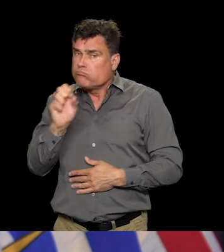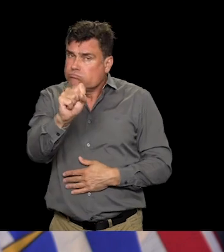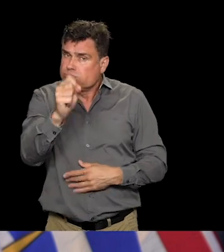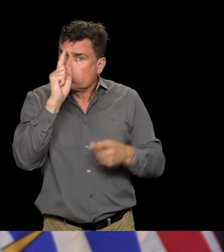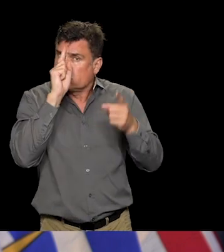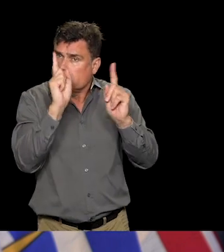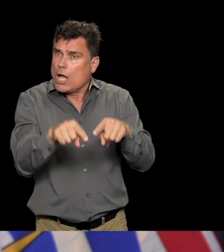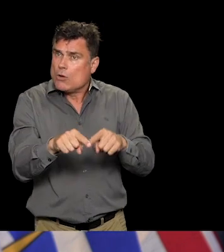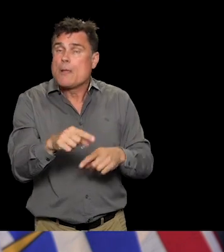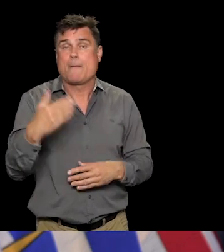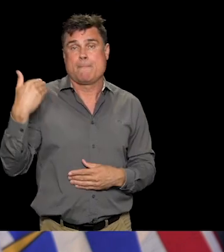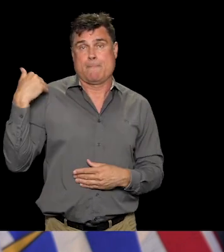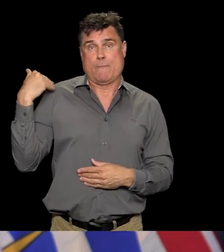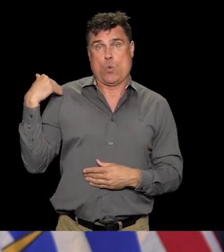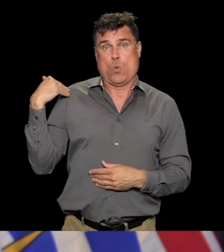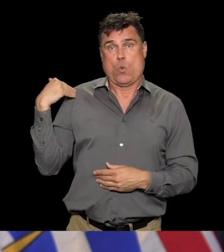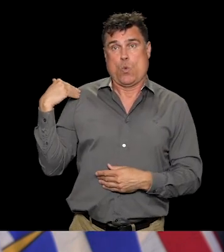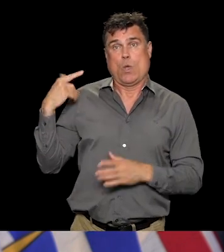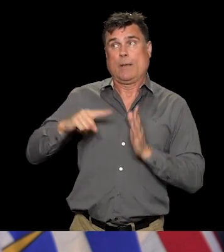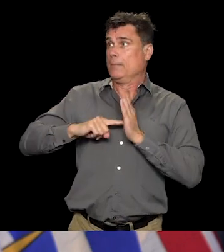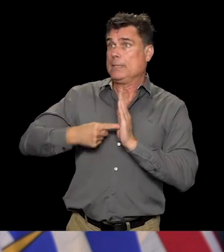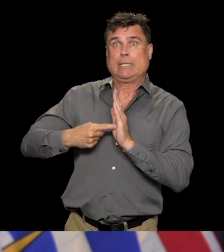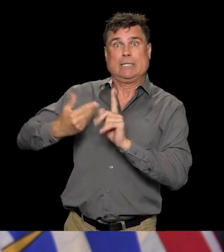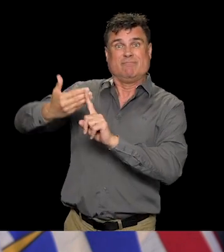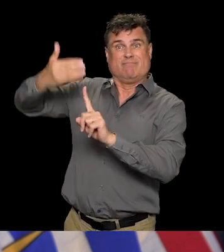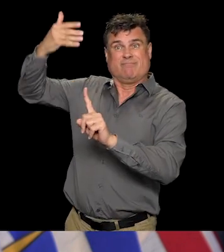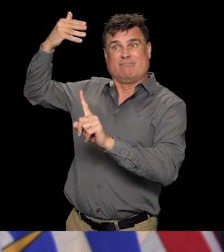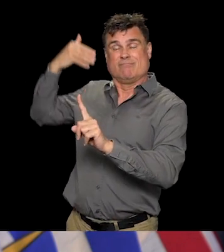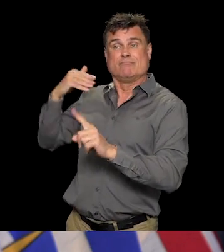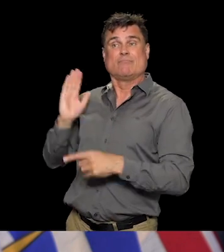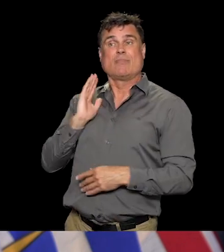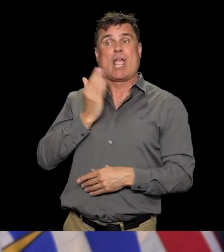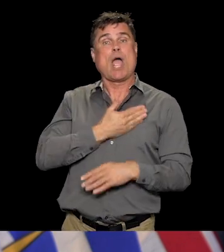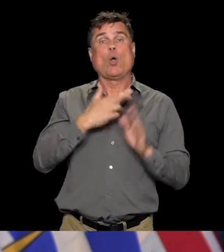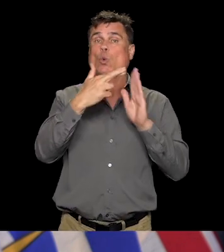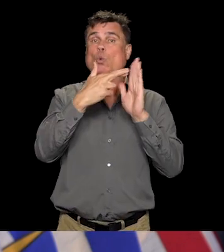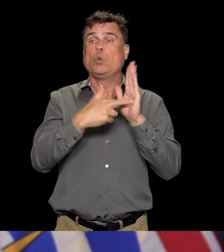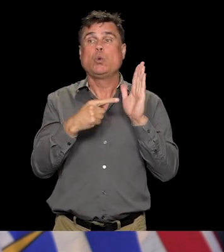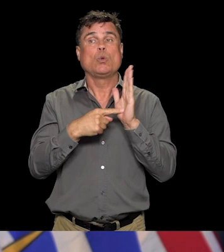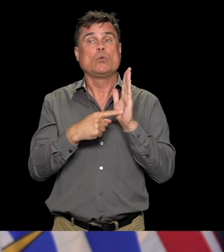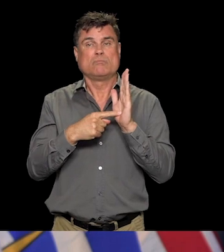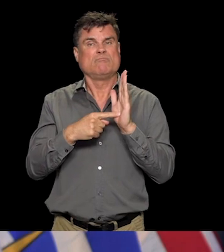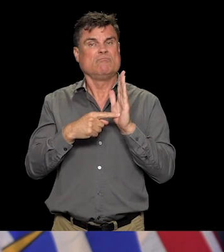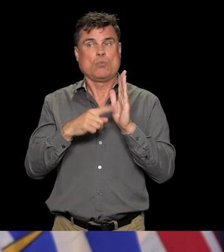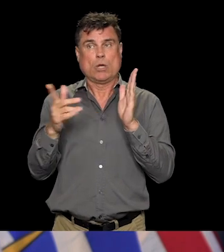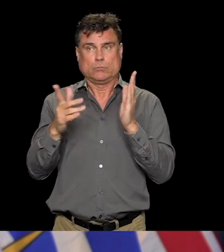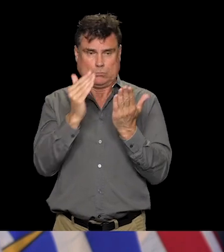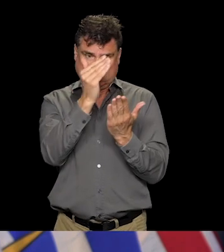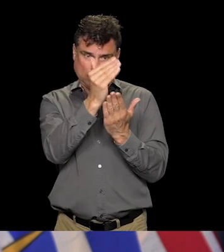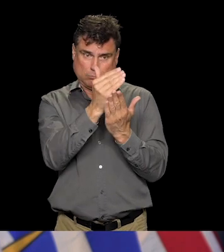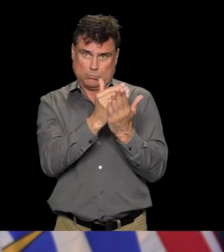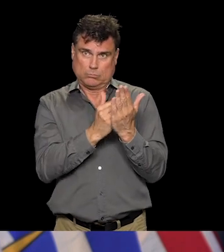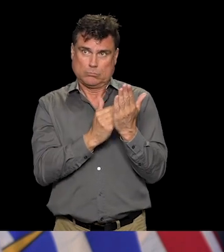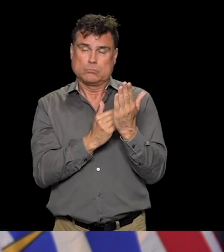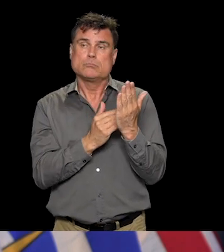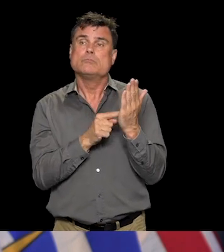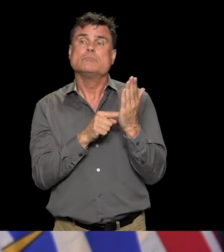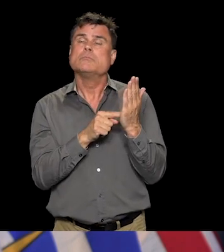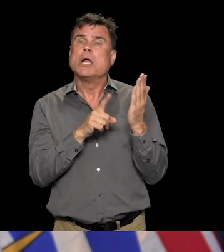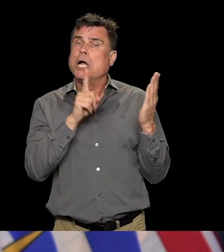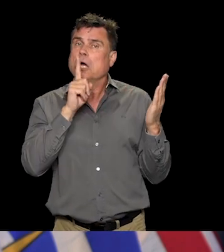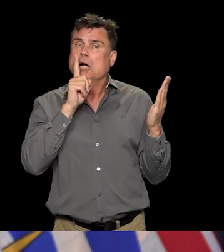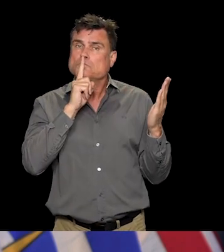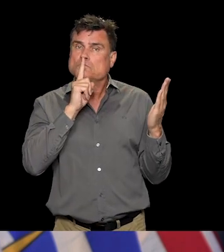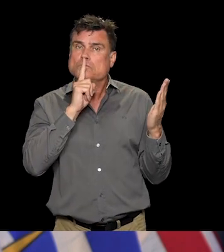virus, our case report forms did not include race-based information or disaggregated information